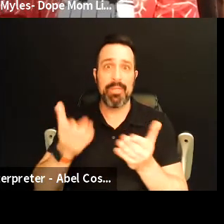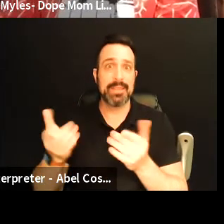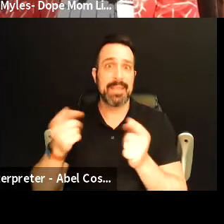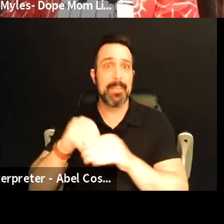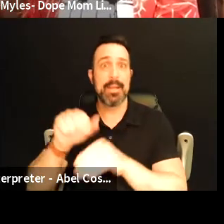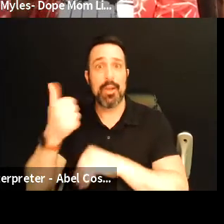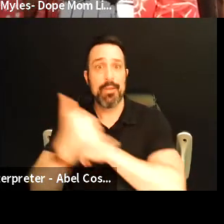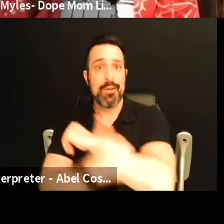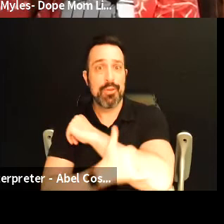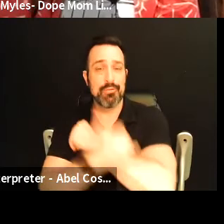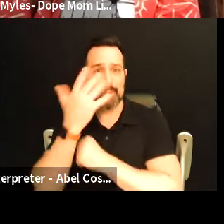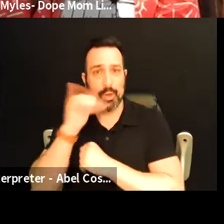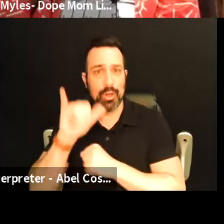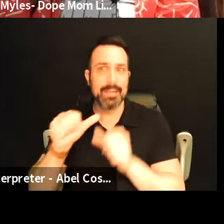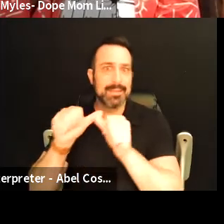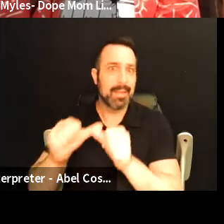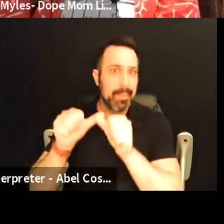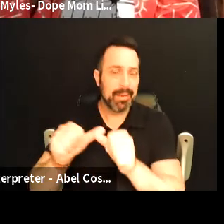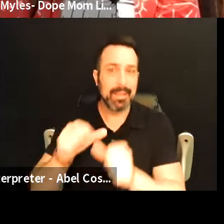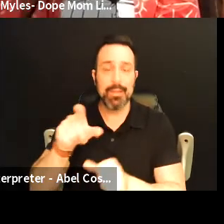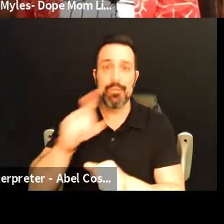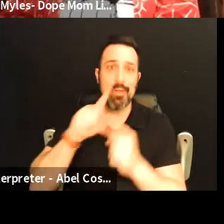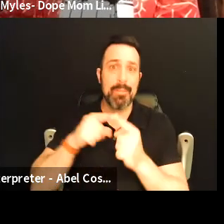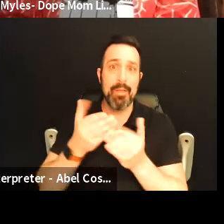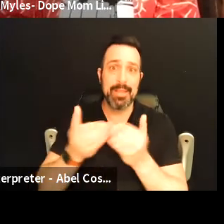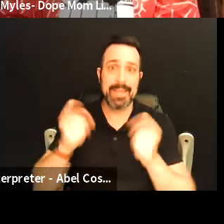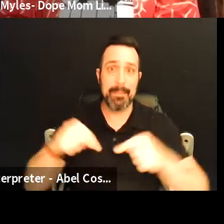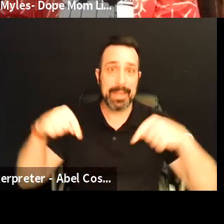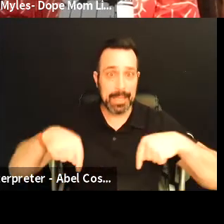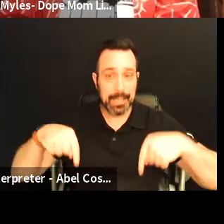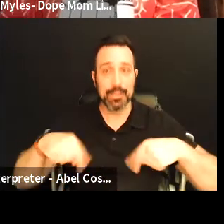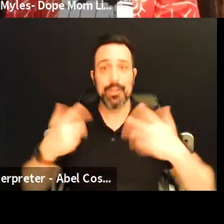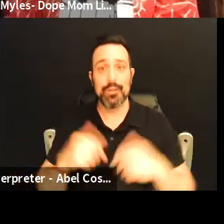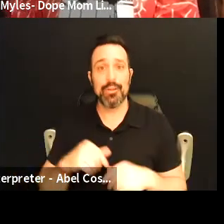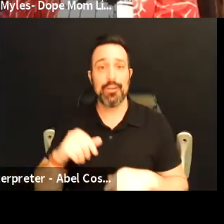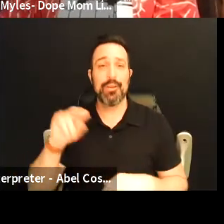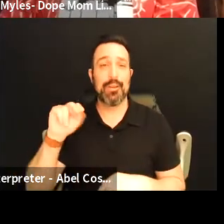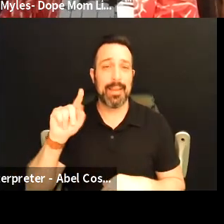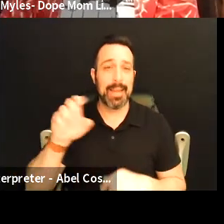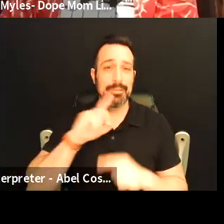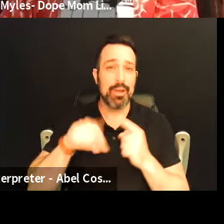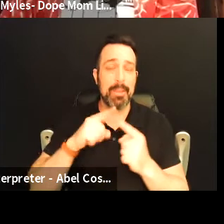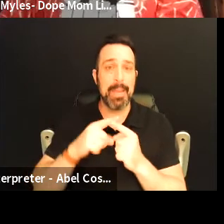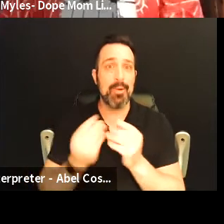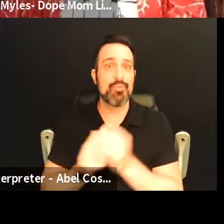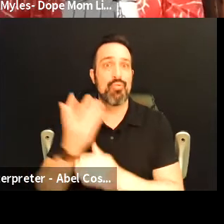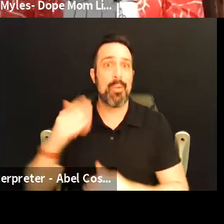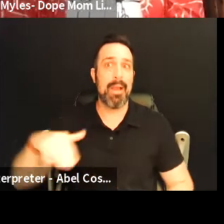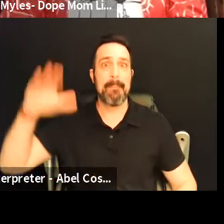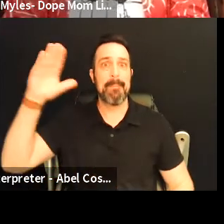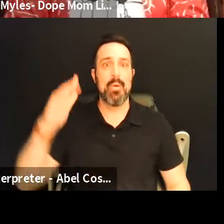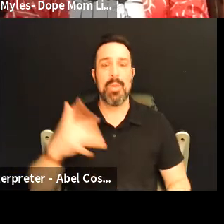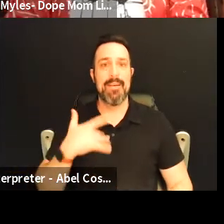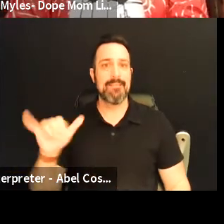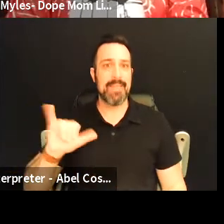and what that looks like and sustainability and all that and you're talking about things that are happening here um Nate's also talking about sort of growing up and what that felt